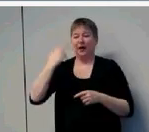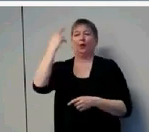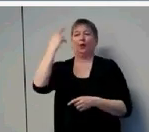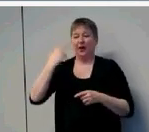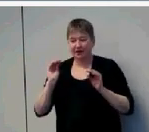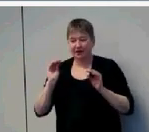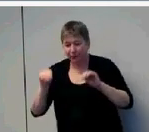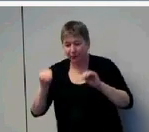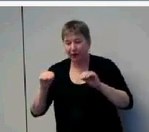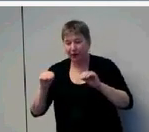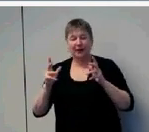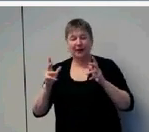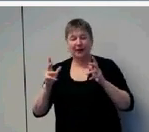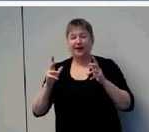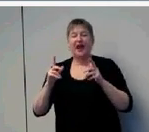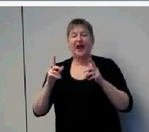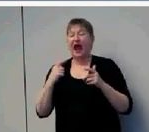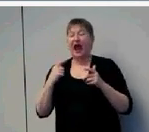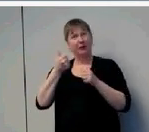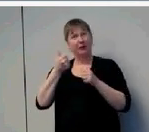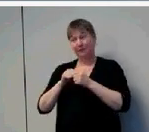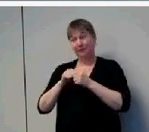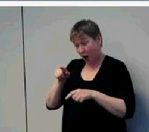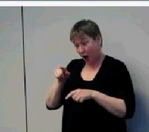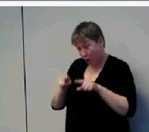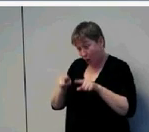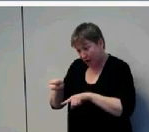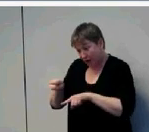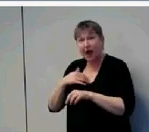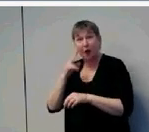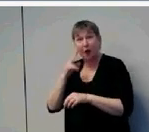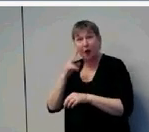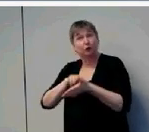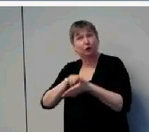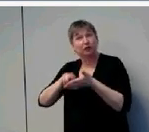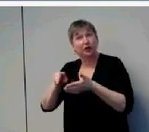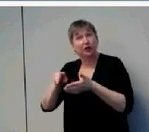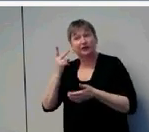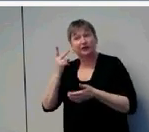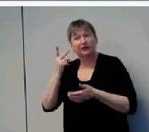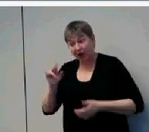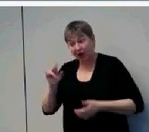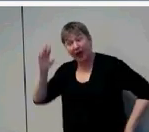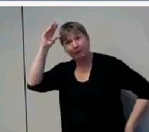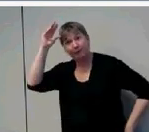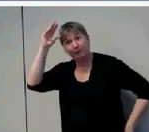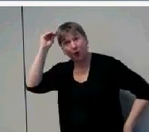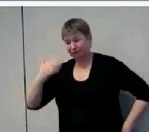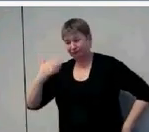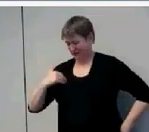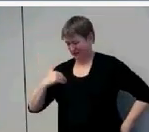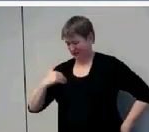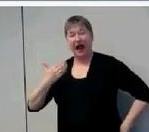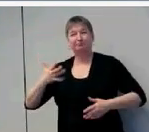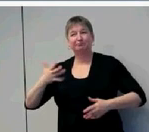work in my lab and watched one little boy pull his hearing aids out 14 consecutive times. And